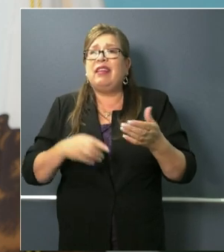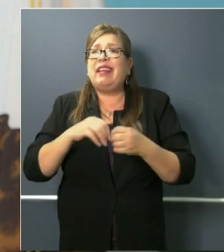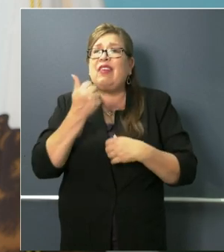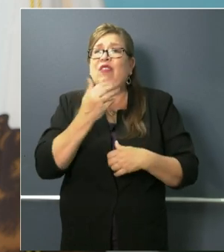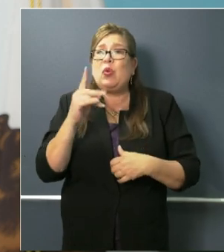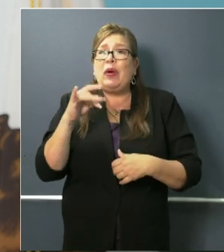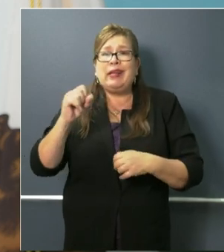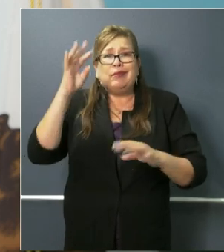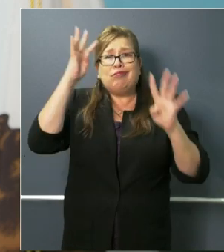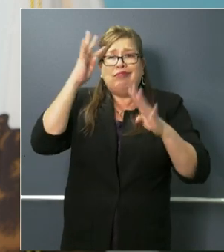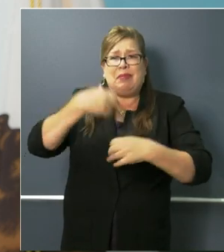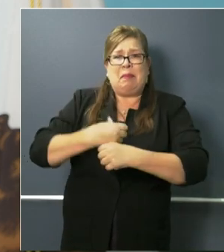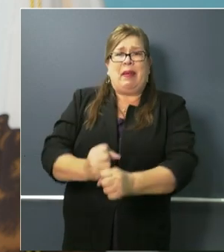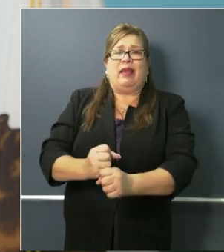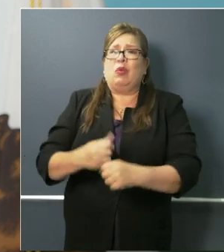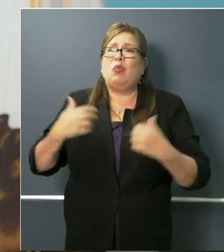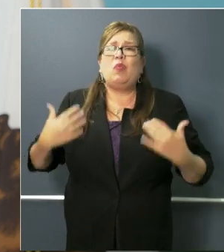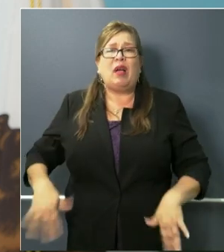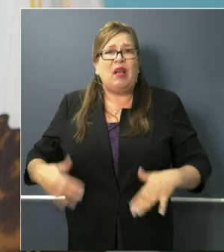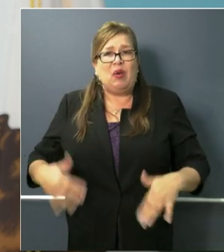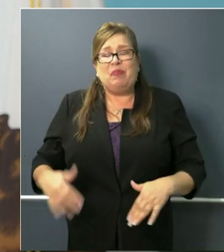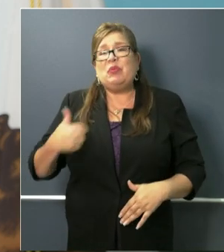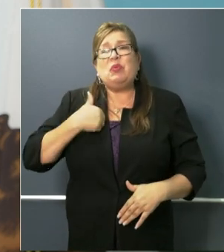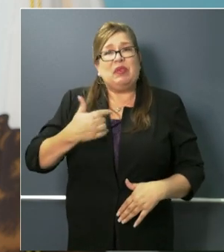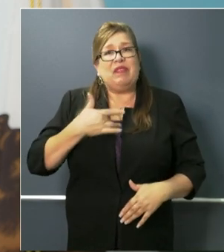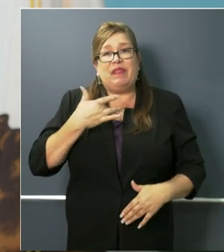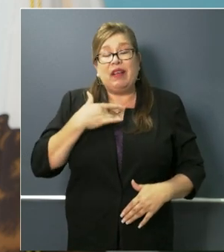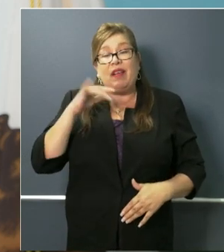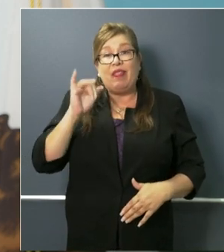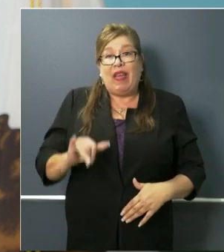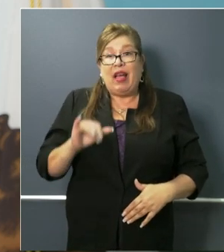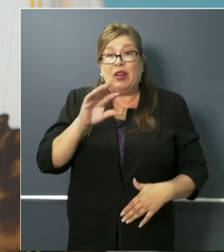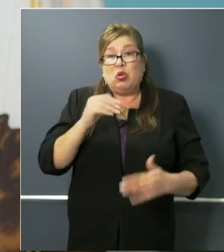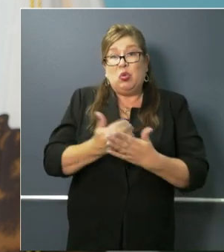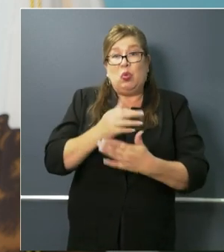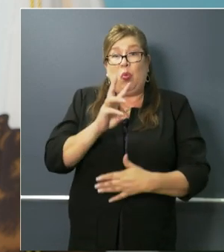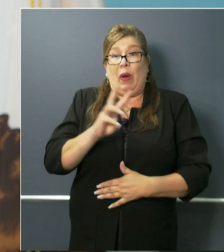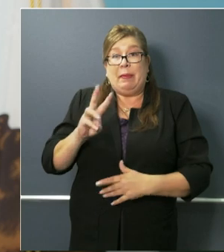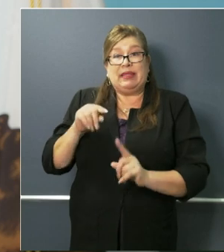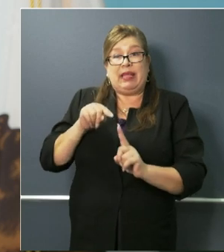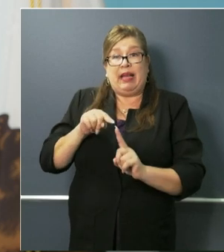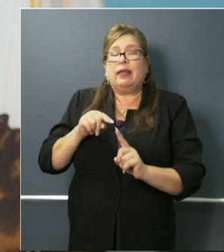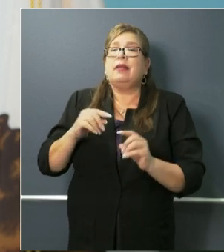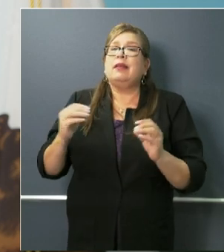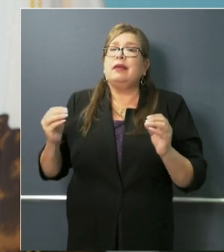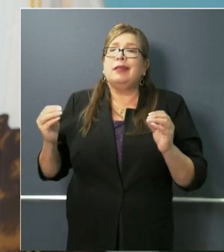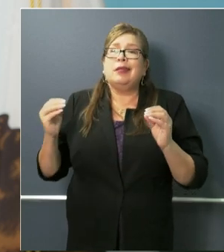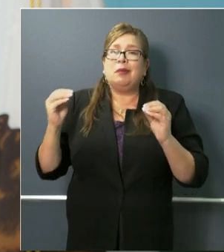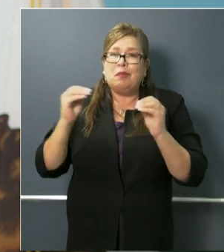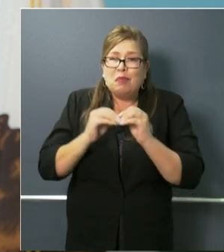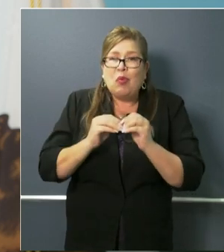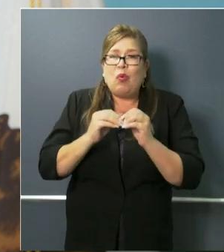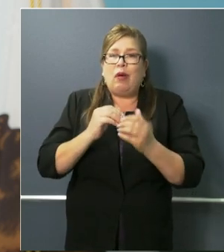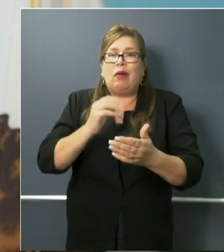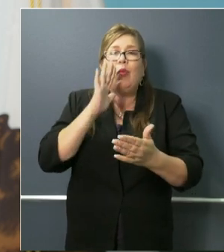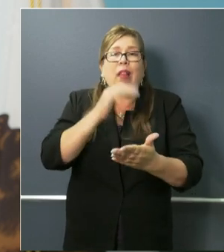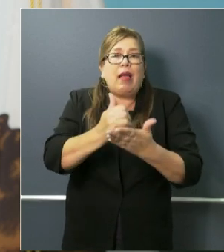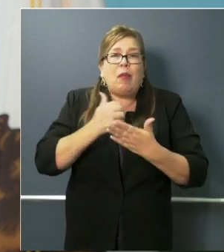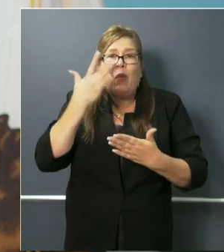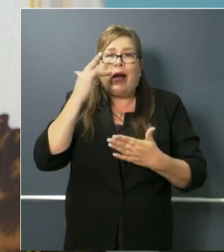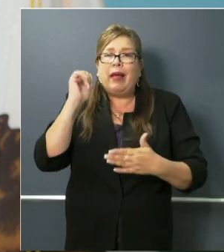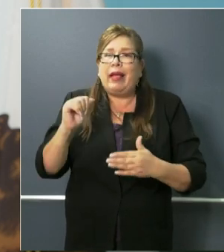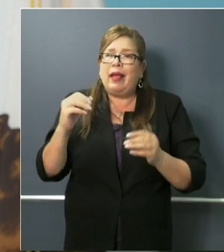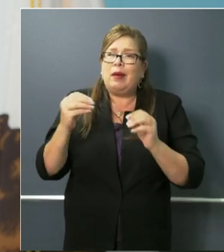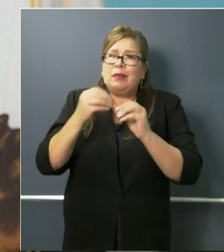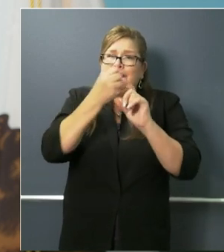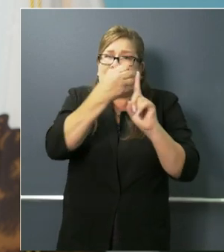days. And so that's why we think this site could be very helpful on being a little bit more prescriptive on what we're looking for and being